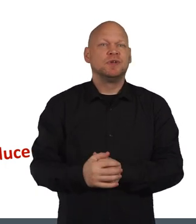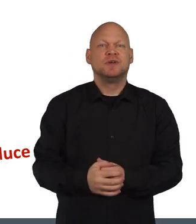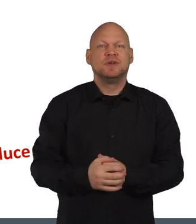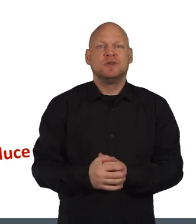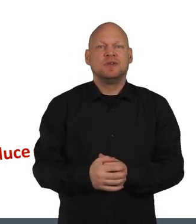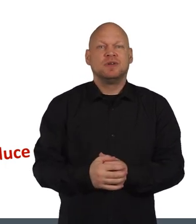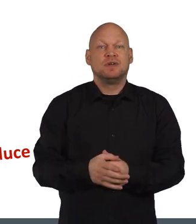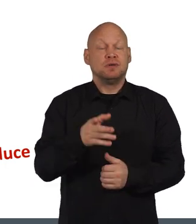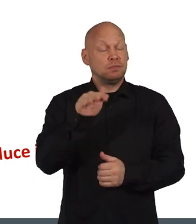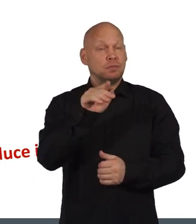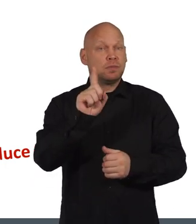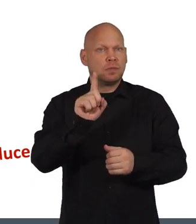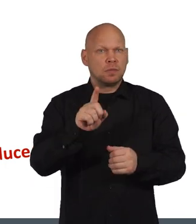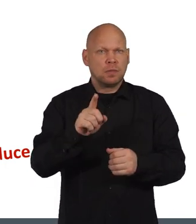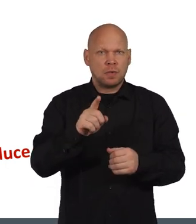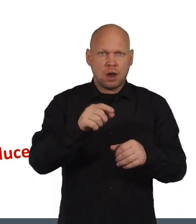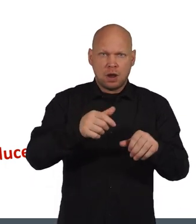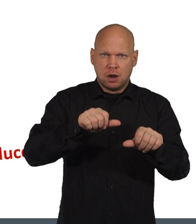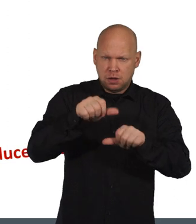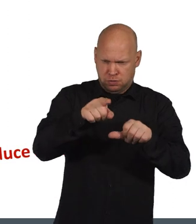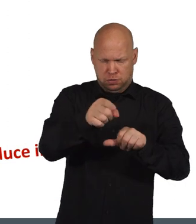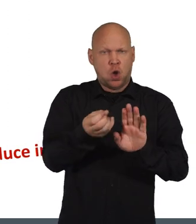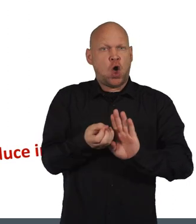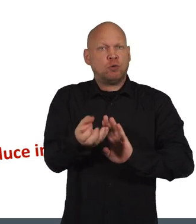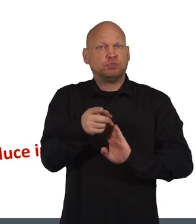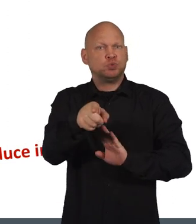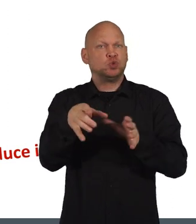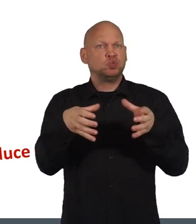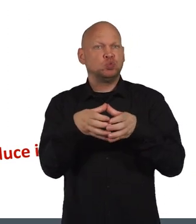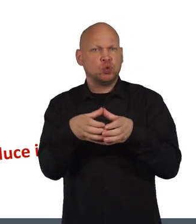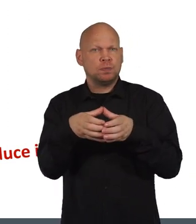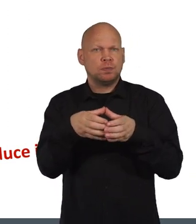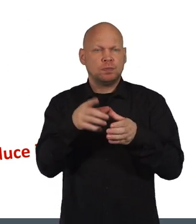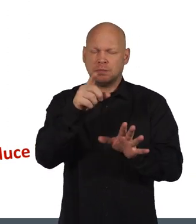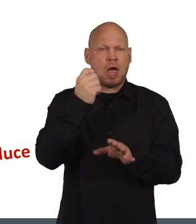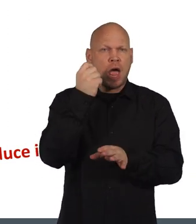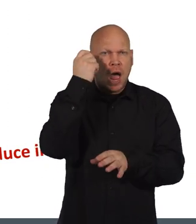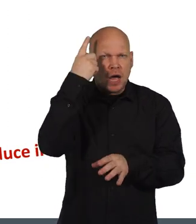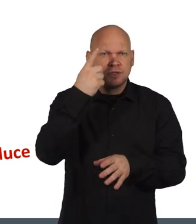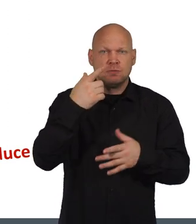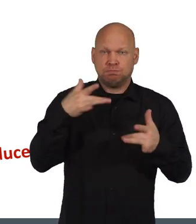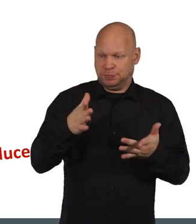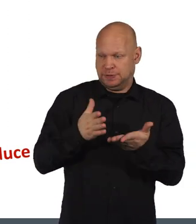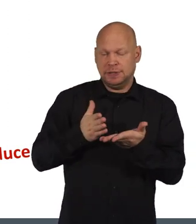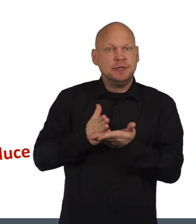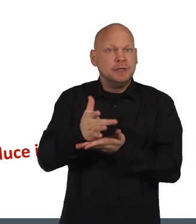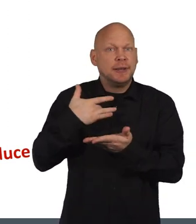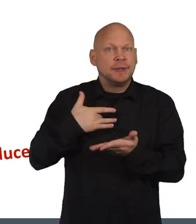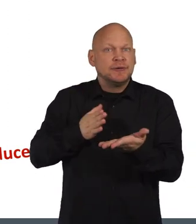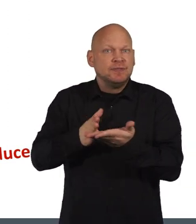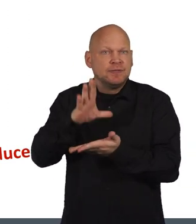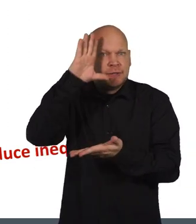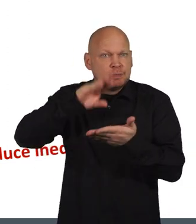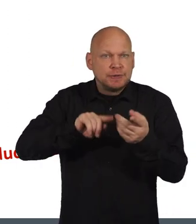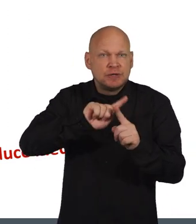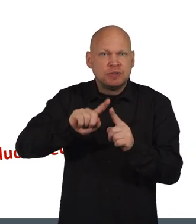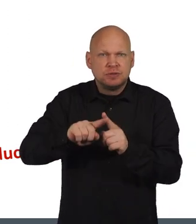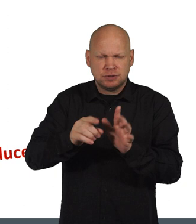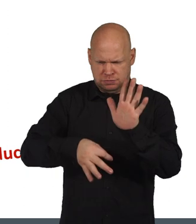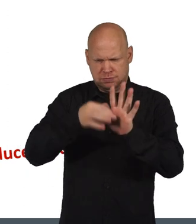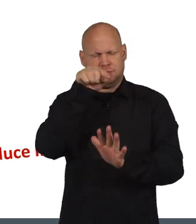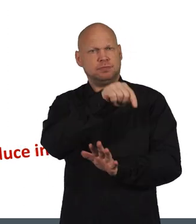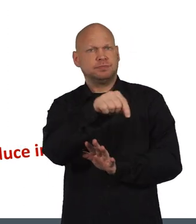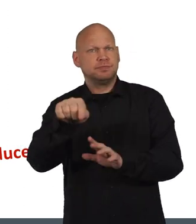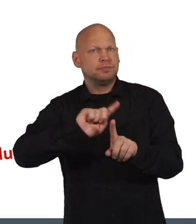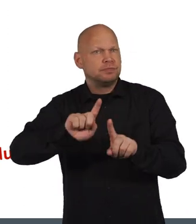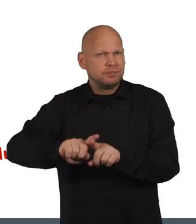All you are asking, in effect, is that you want to contribute your group's ideas and lived experience towards improving one or more of